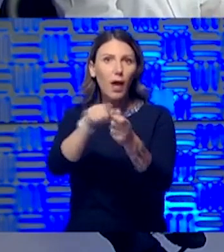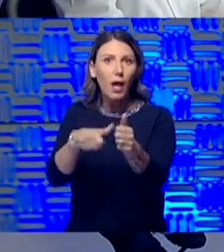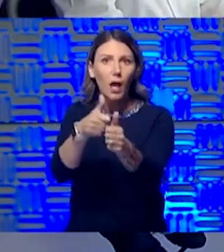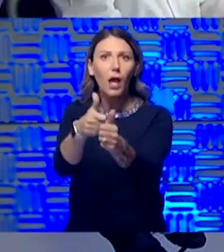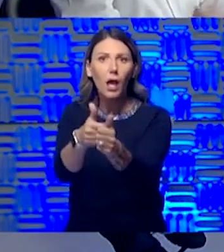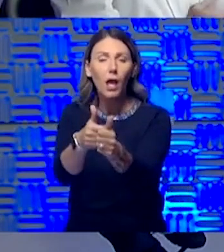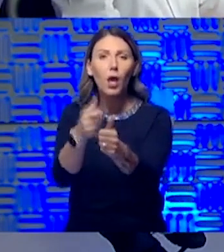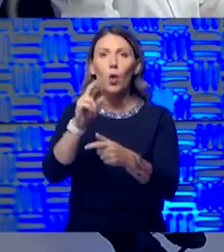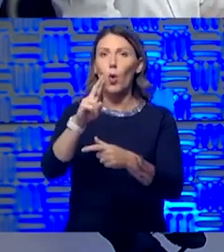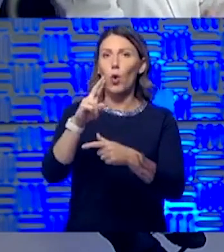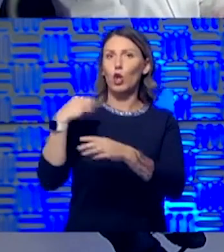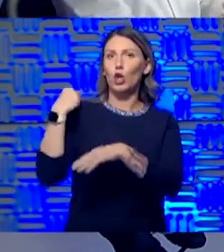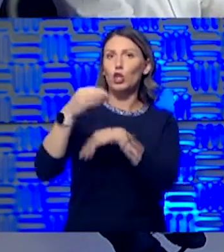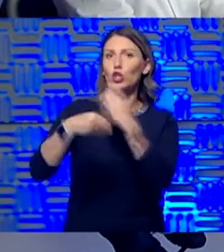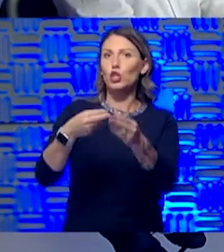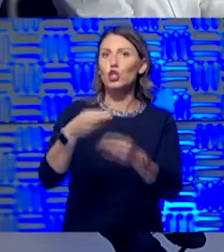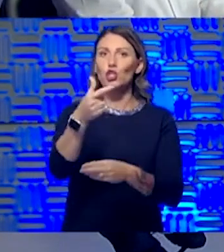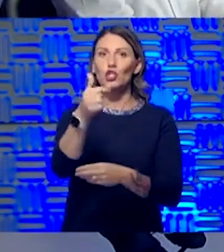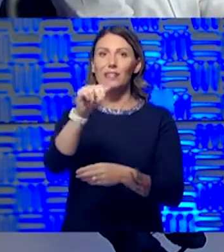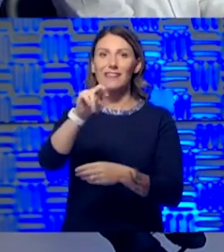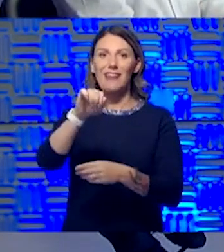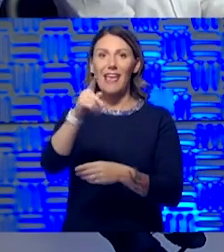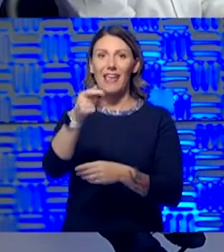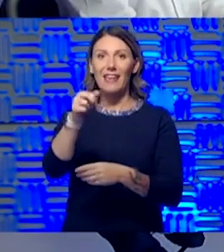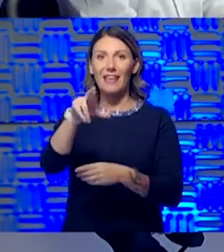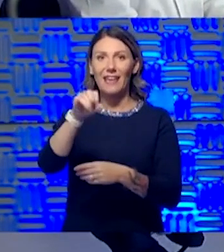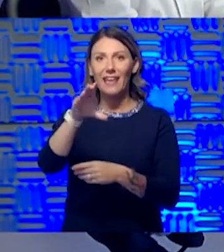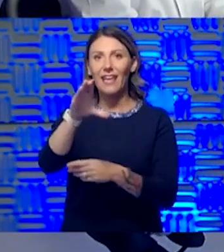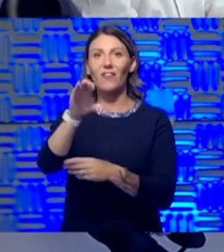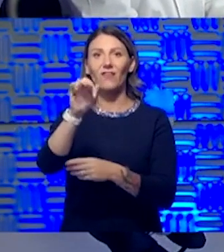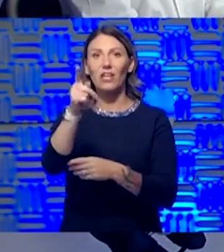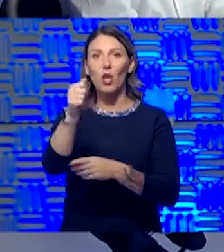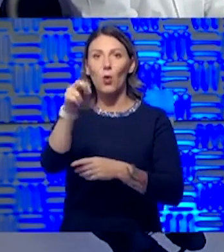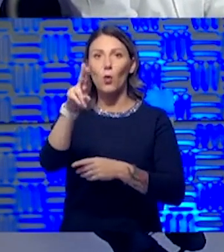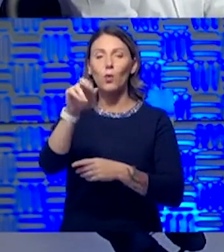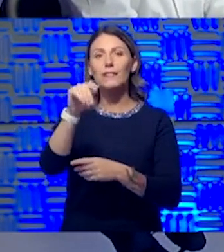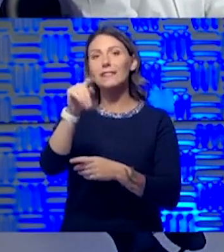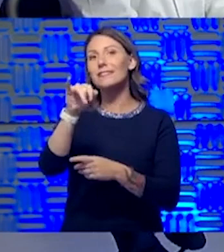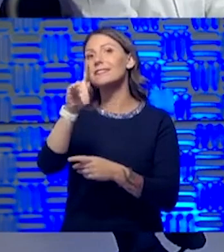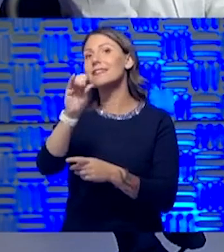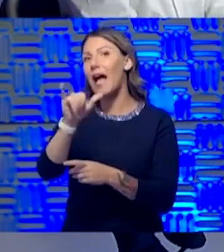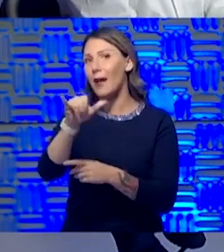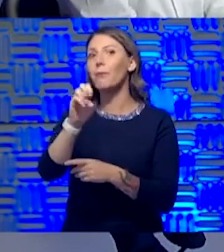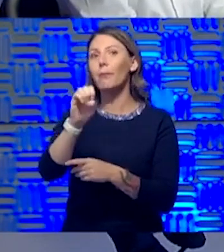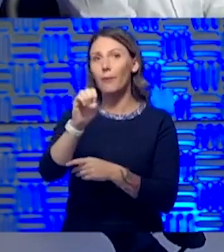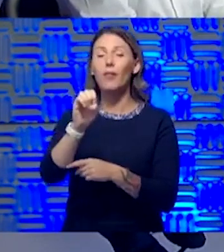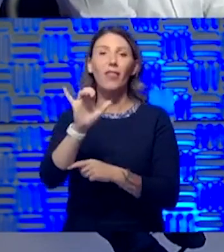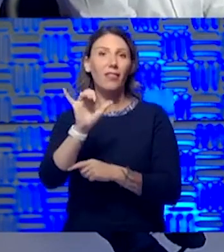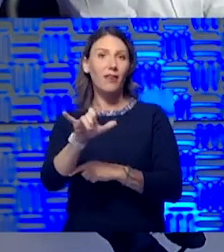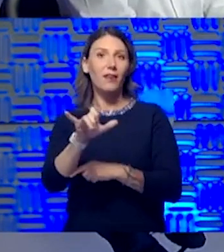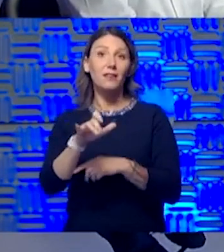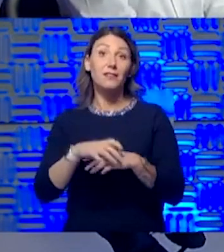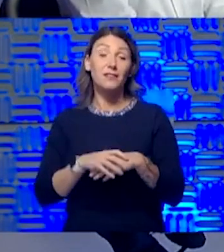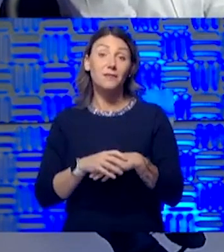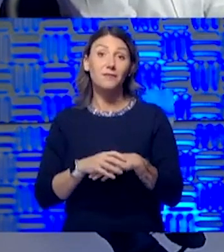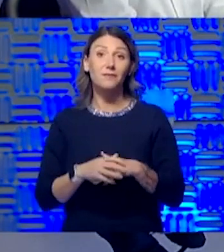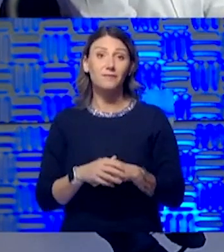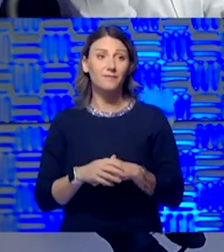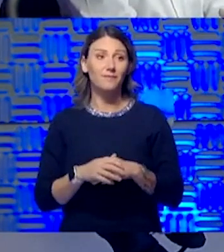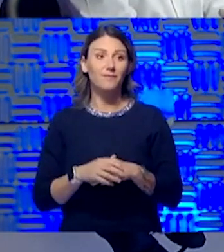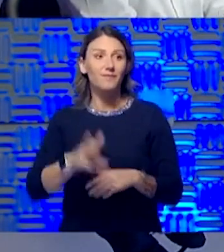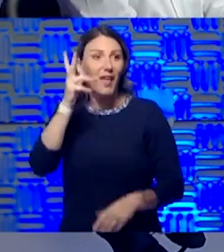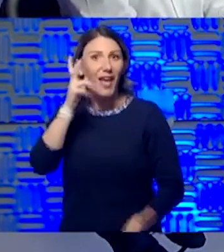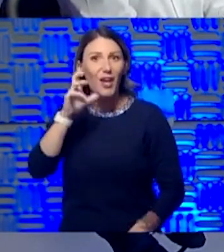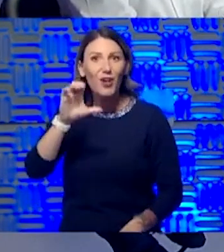genetic phenotype or blood type or anything like that. Everybody is susceptible. Yeah, and, Alan, that's got to be a special up. I hear Chris saying.